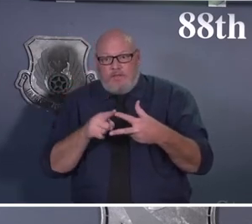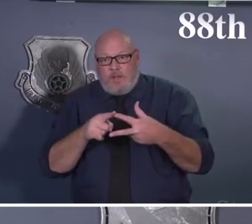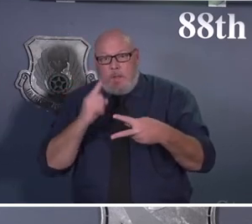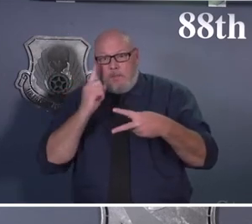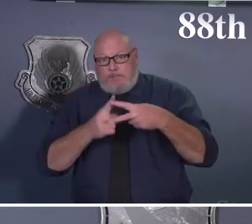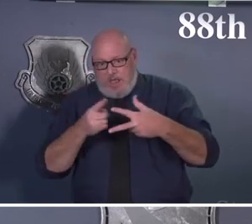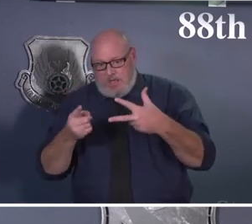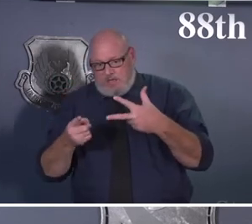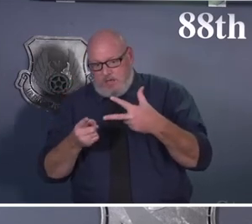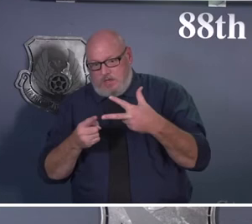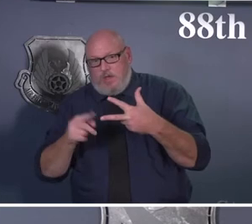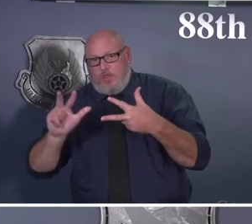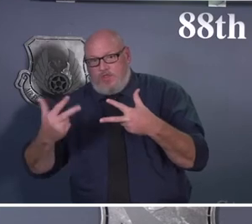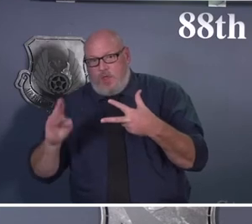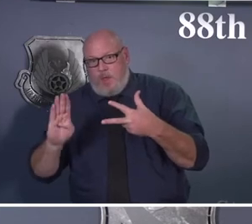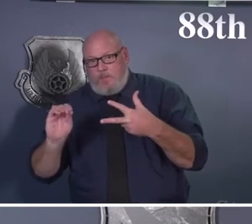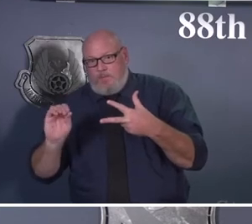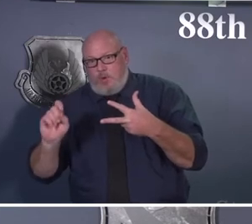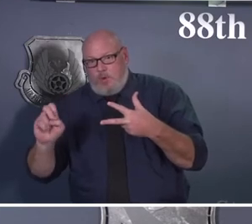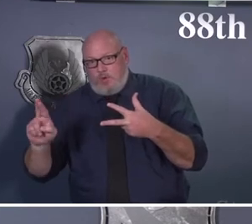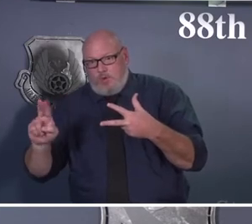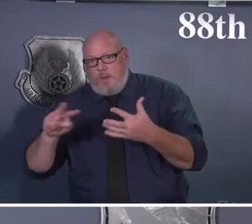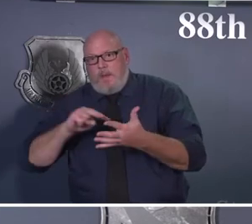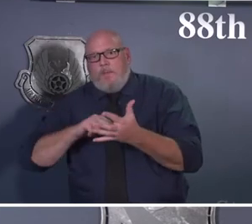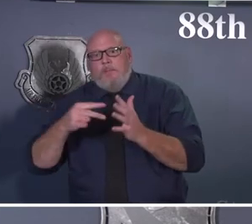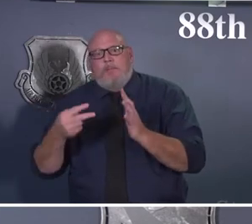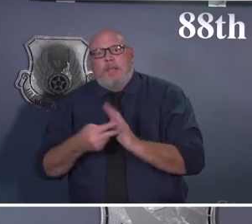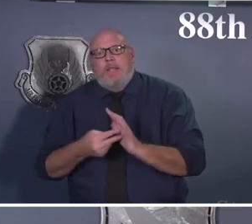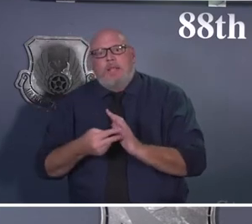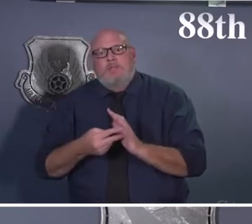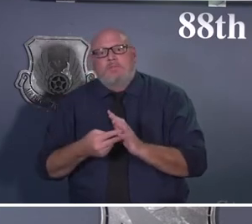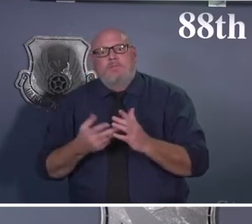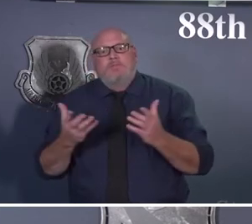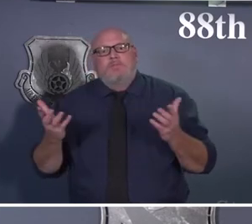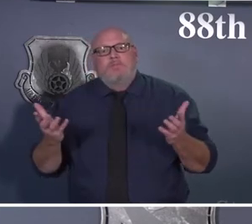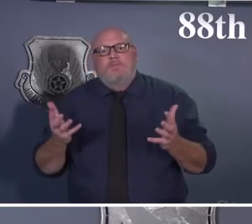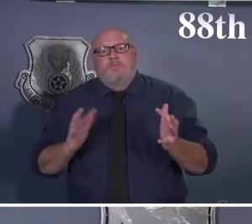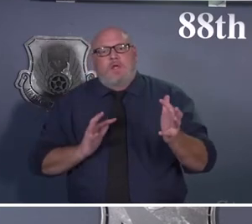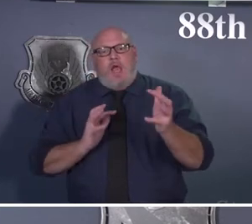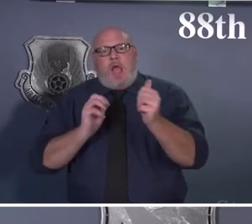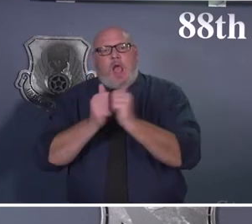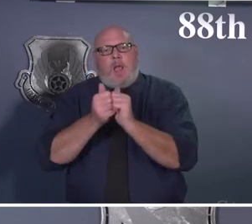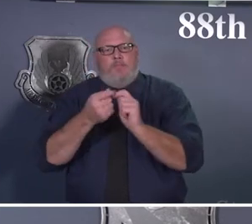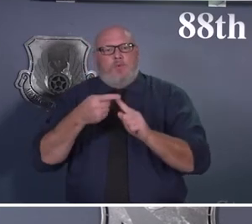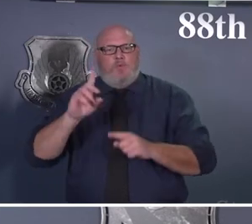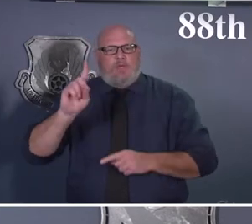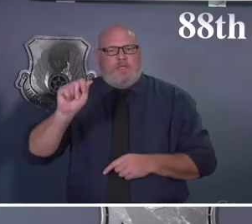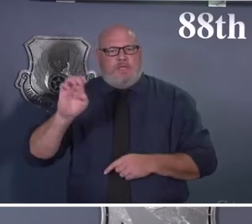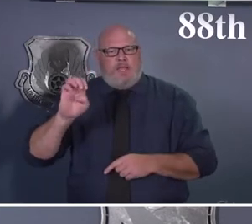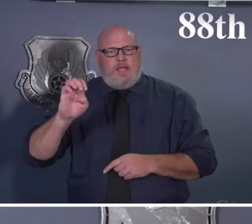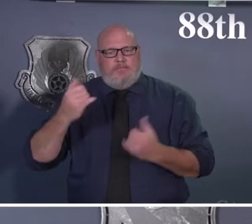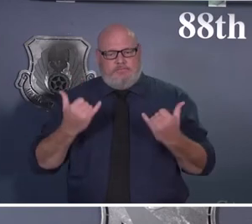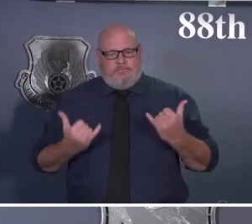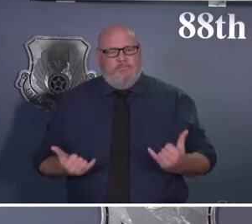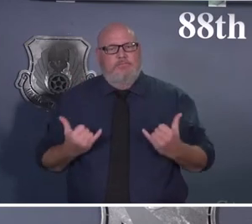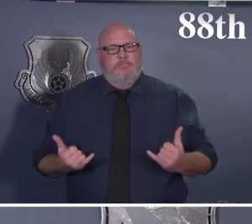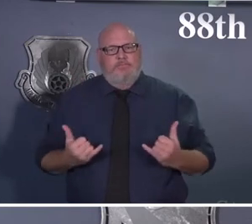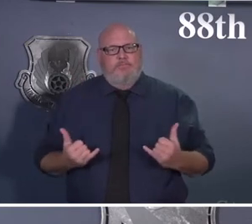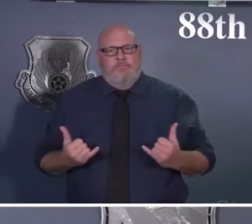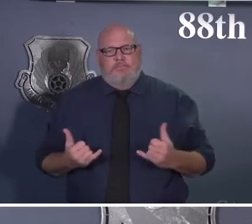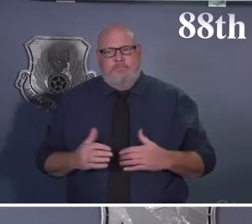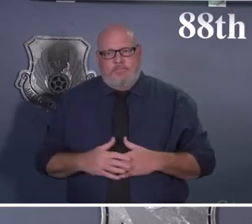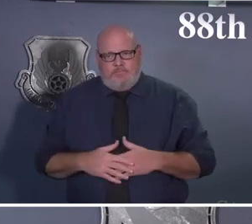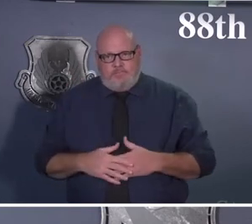including the booster dose of the vaccine. So we do know and we try to encourage the folks that being up to date on your COVID